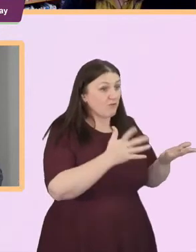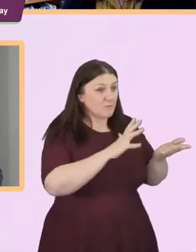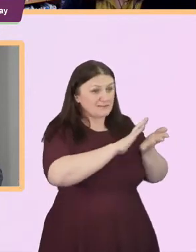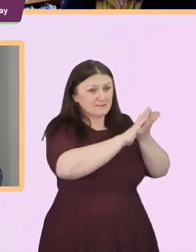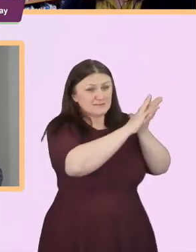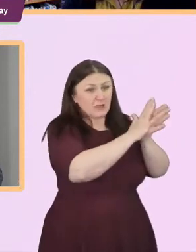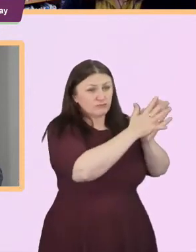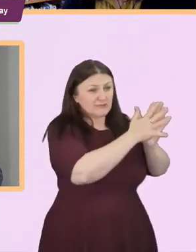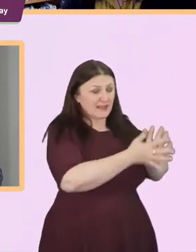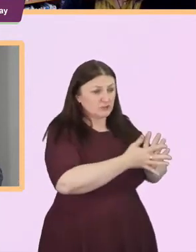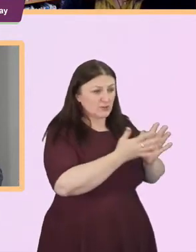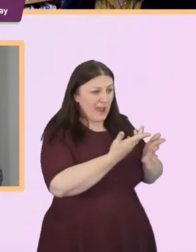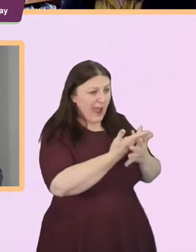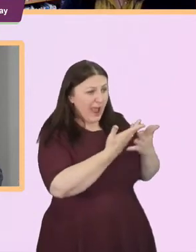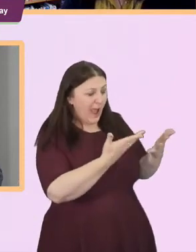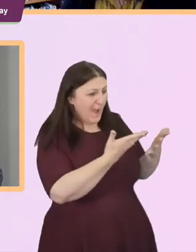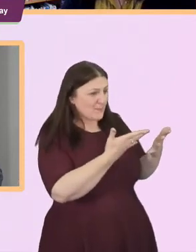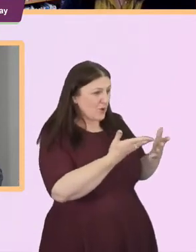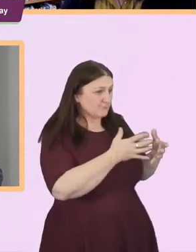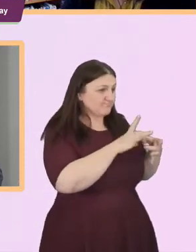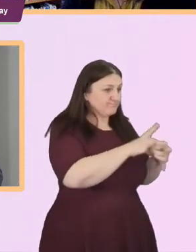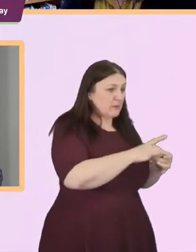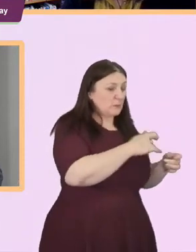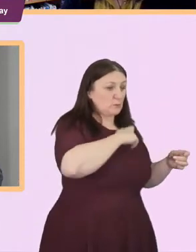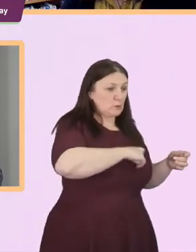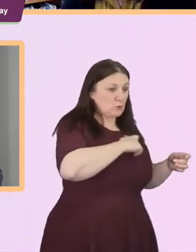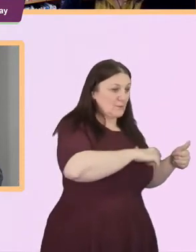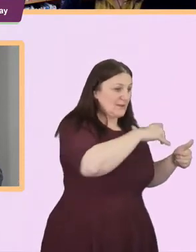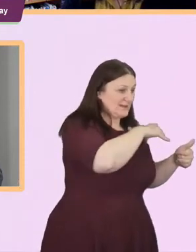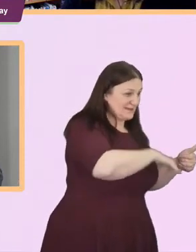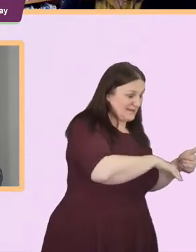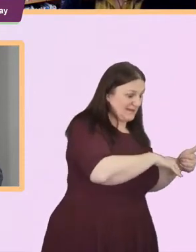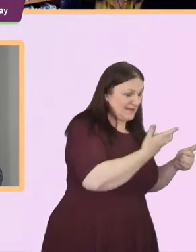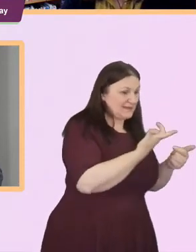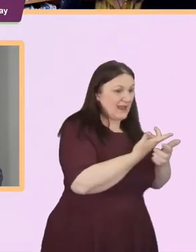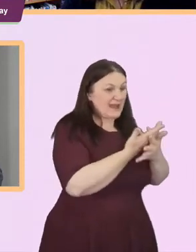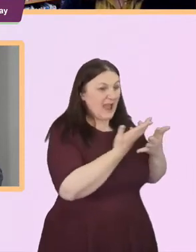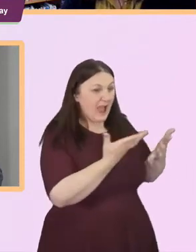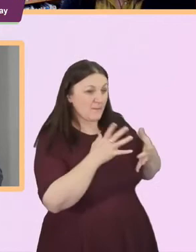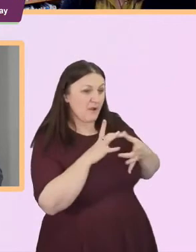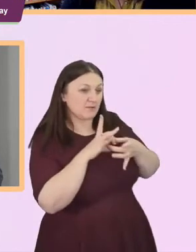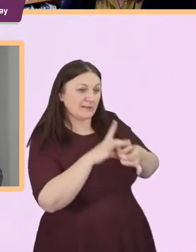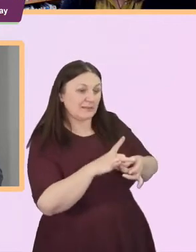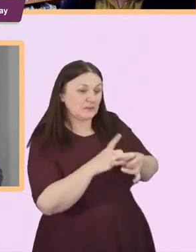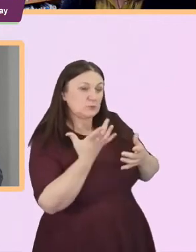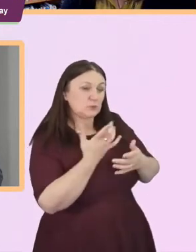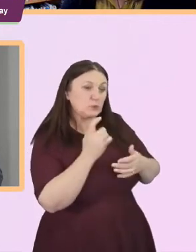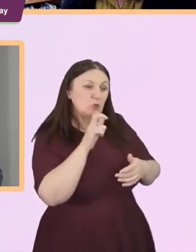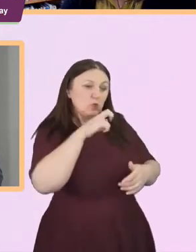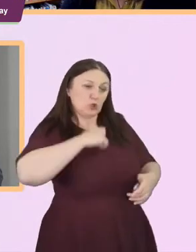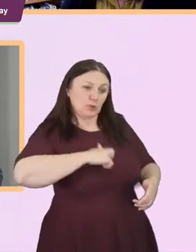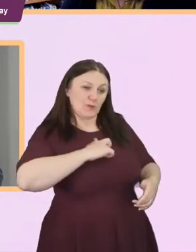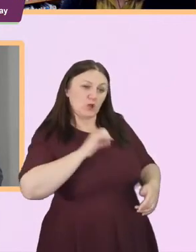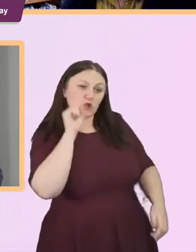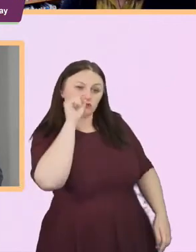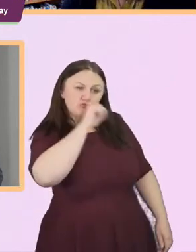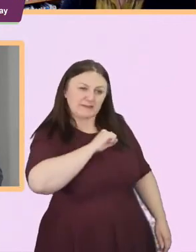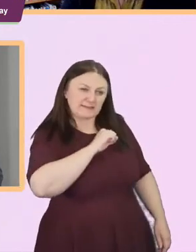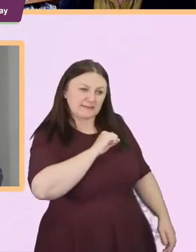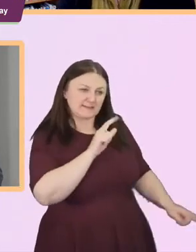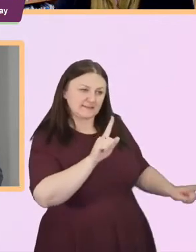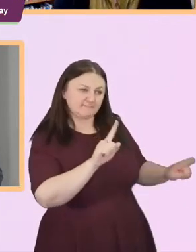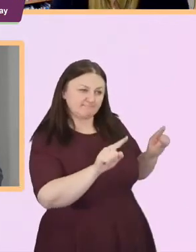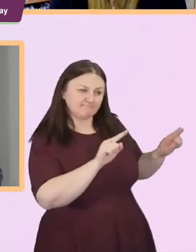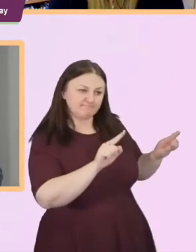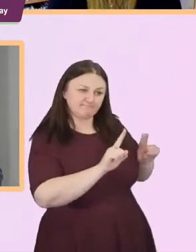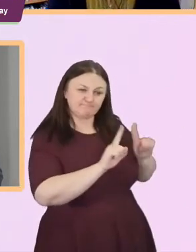to human need and how much due to human greed that's a